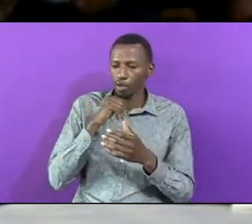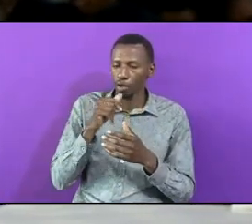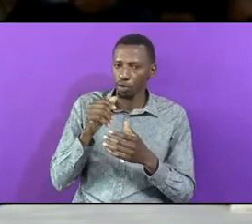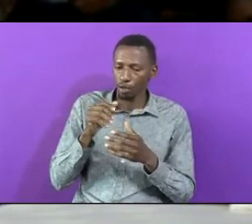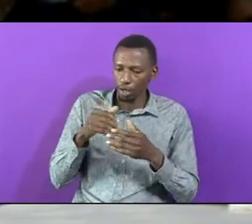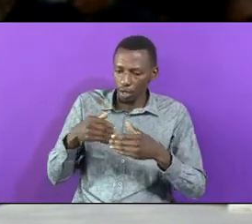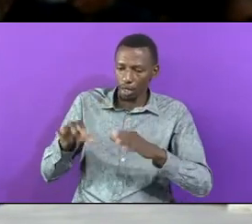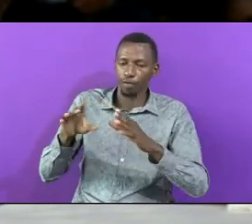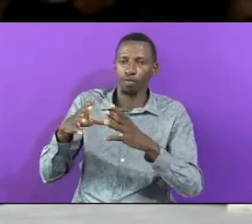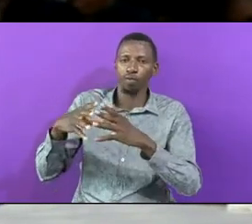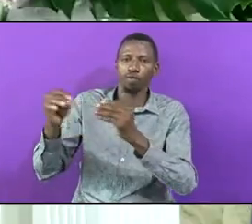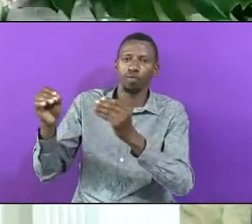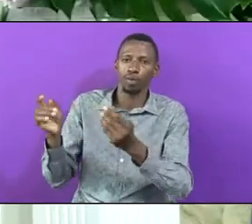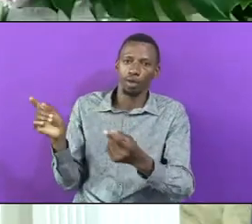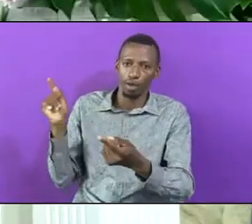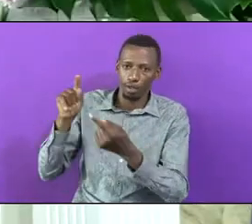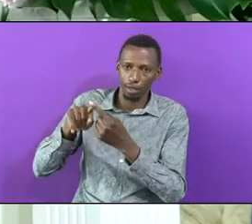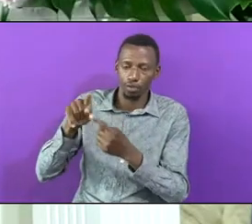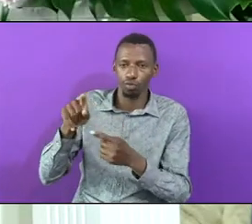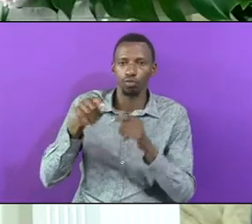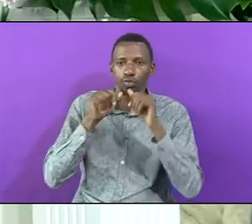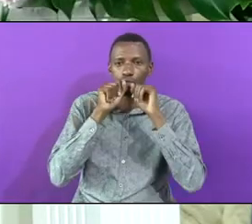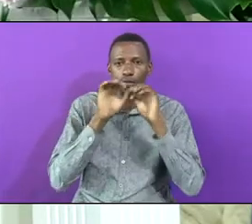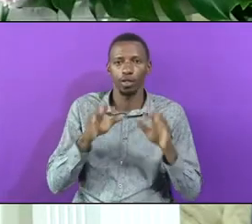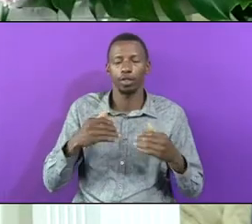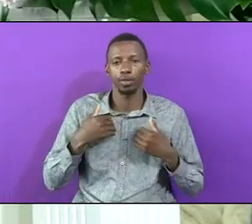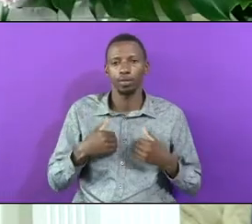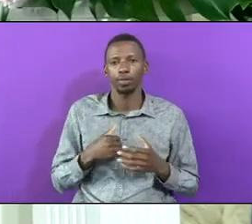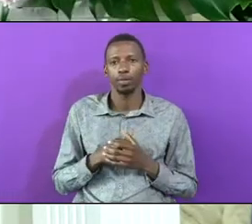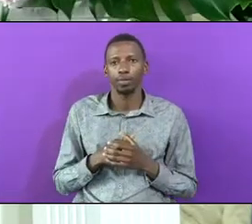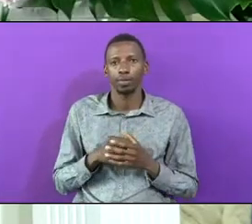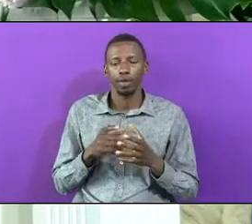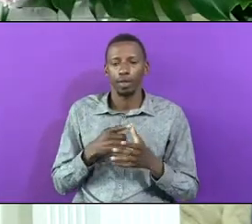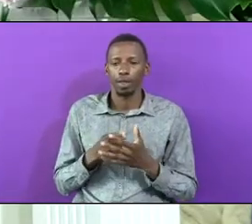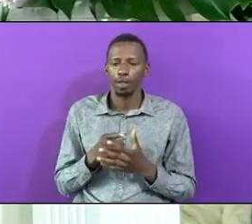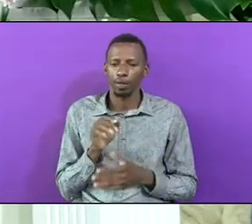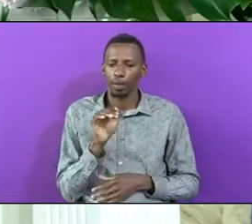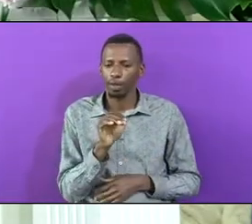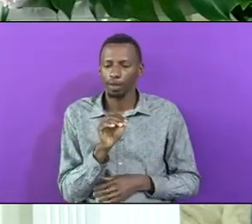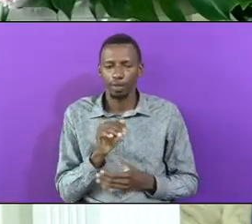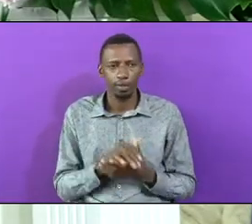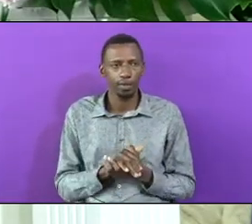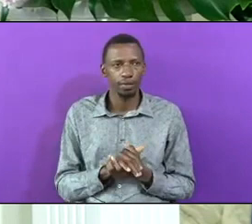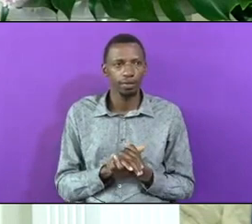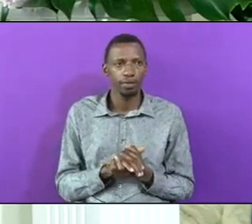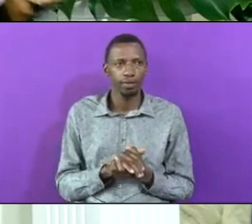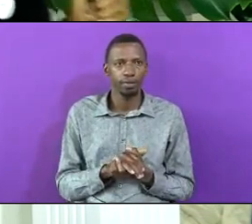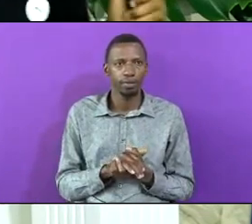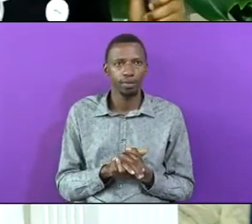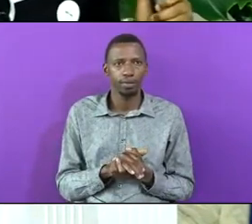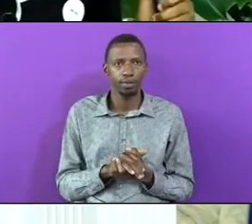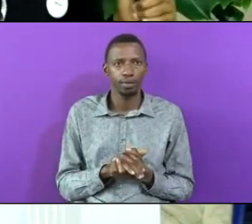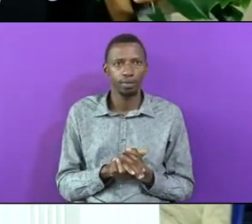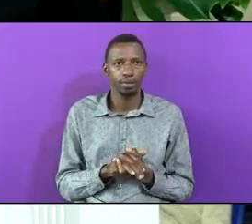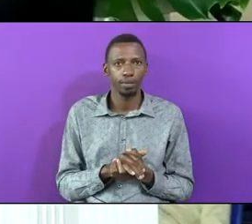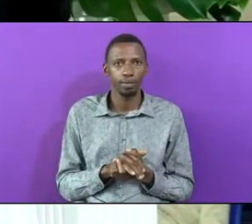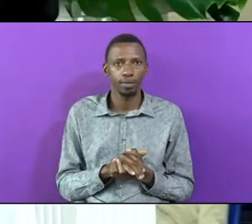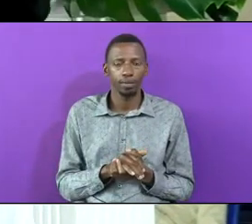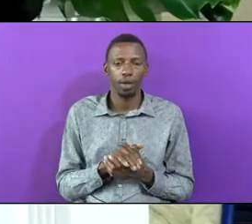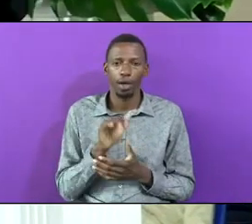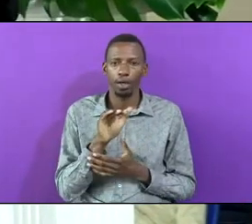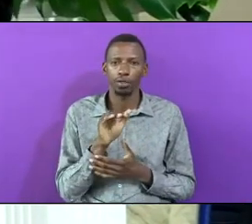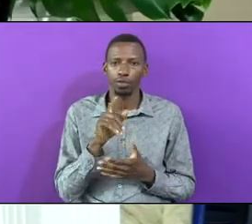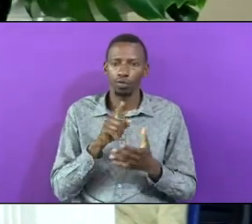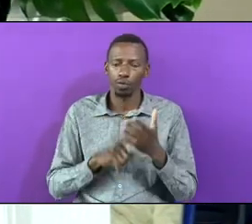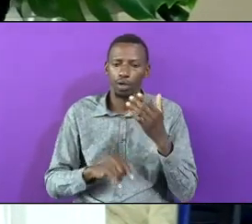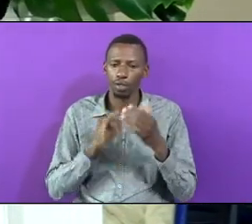You Bless Me Then He Was Asked What Is Your What Your Name